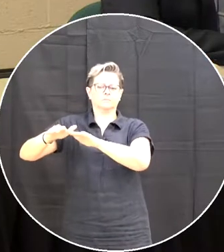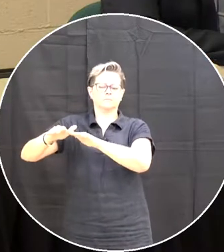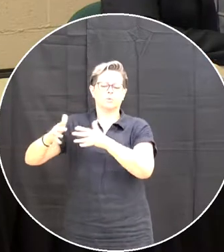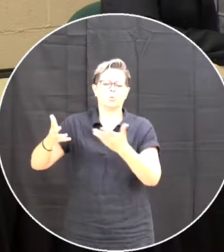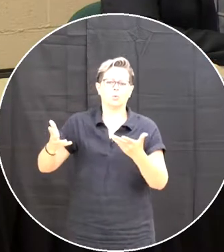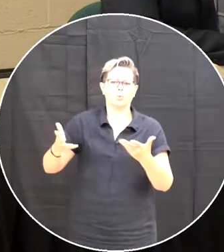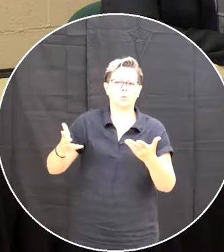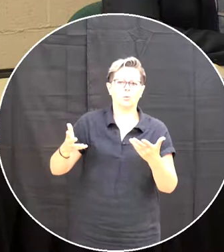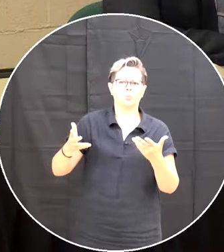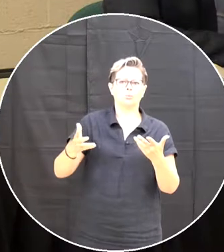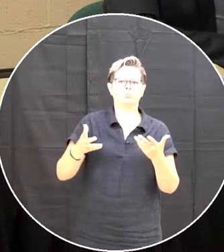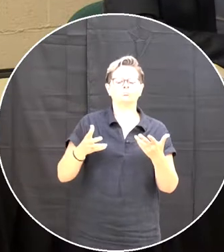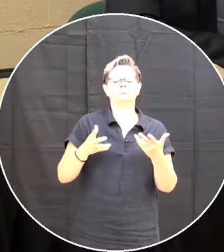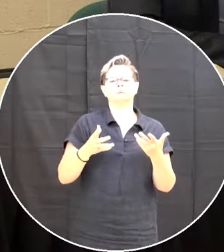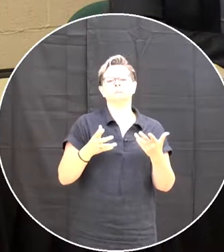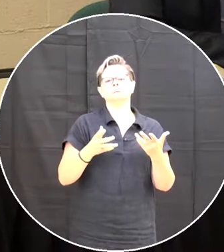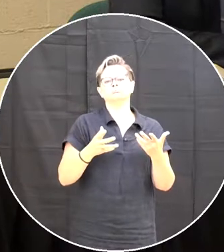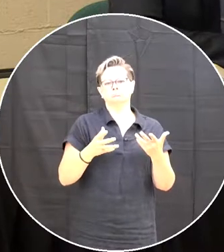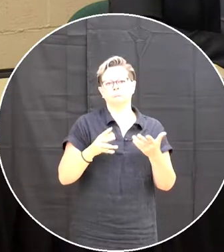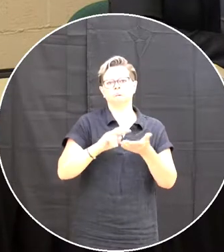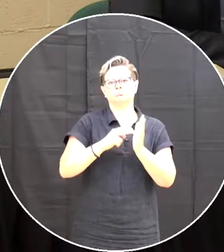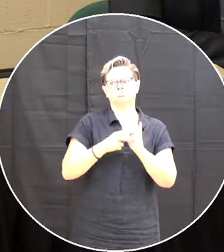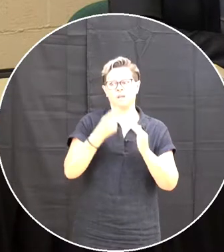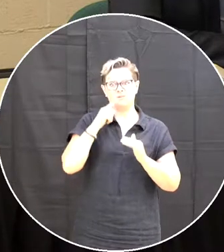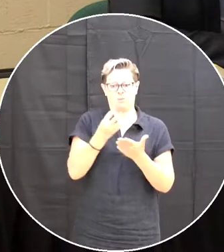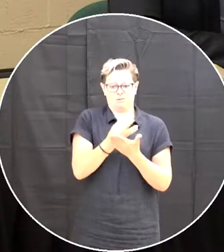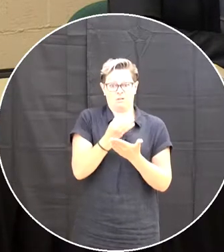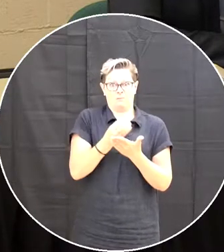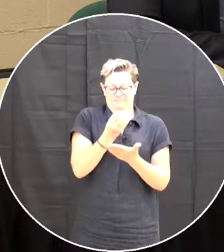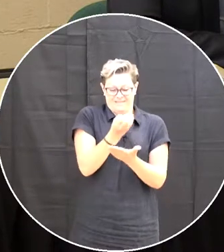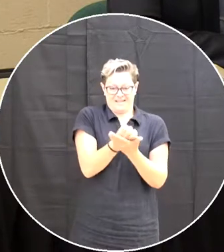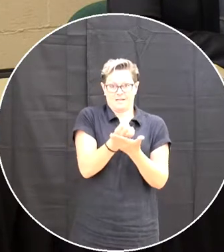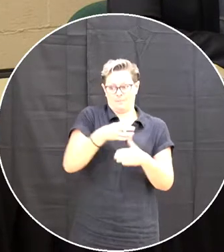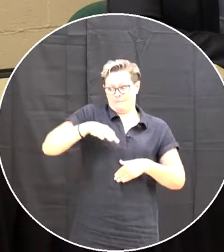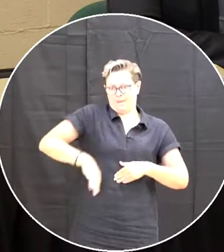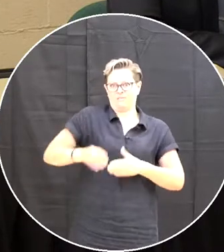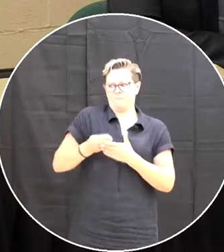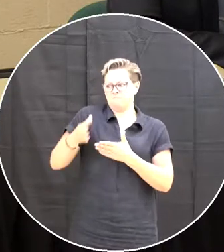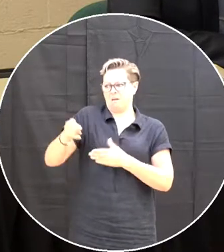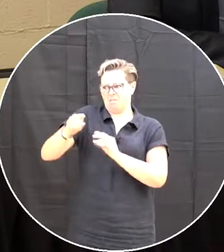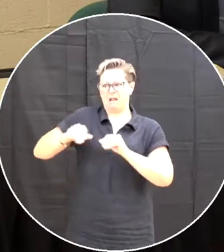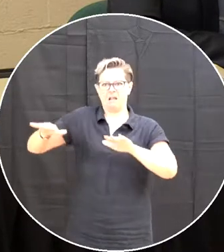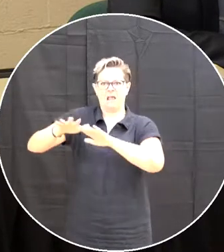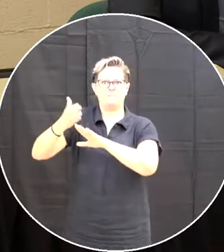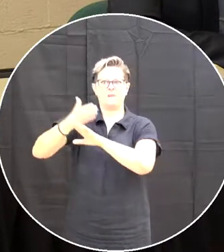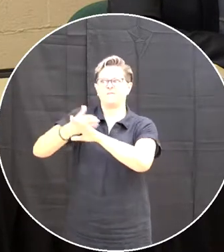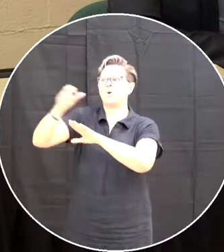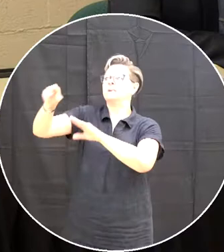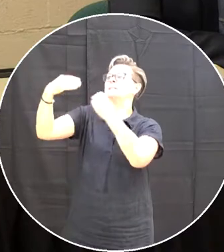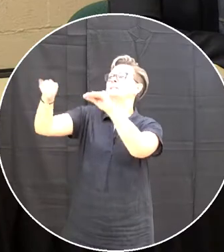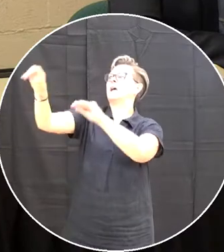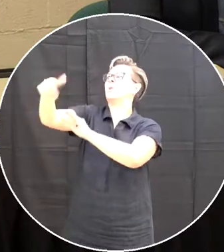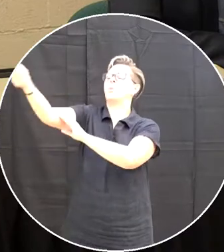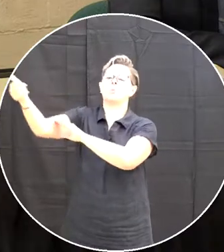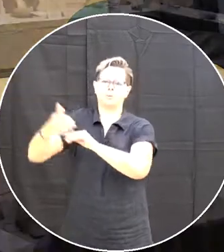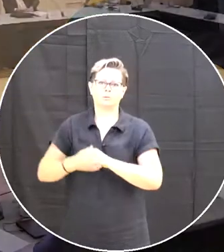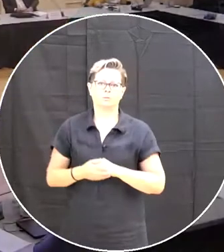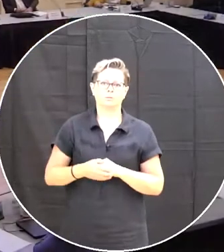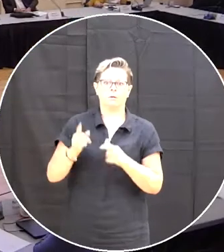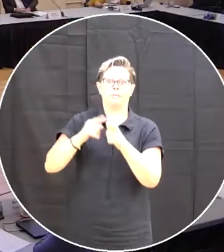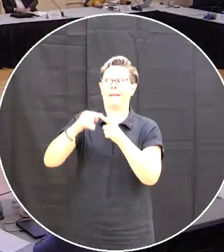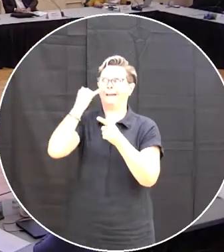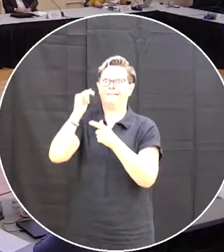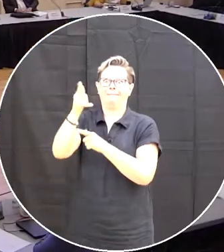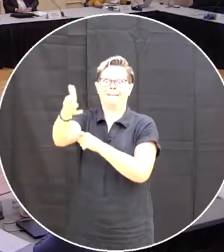in the longer term economic benefit to buy just a little strip before they sell it so we can store snow thank you very much